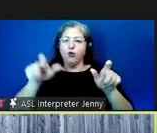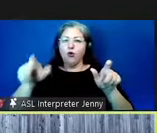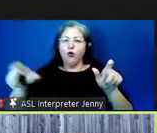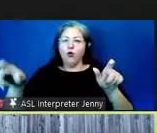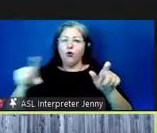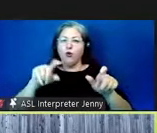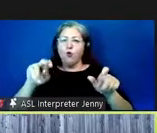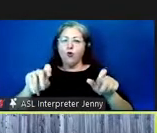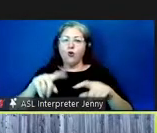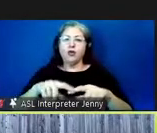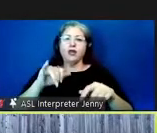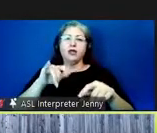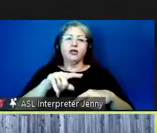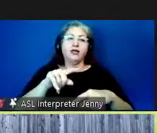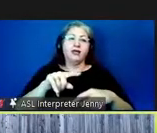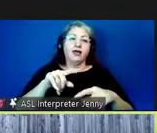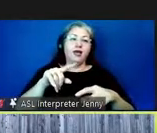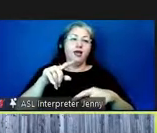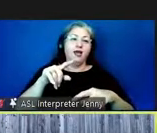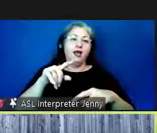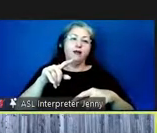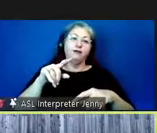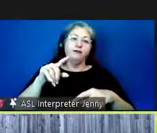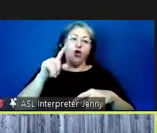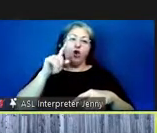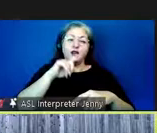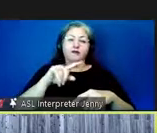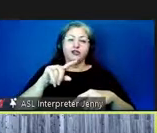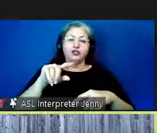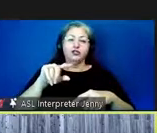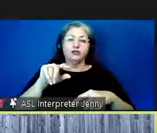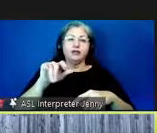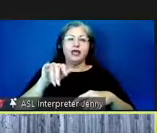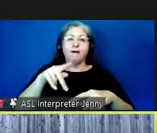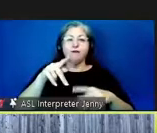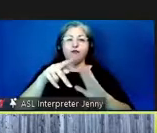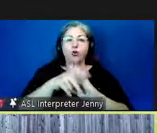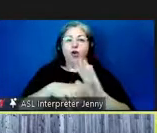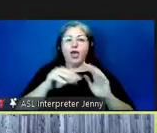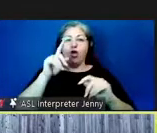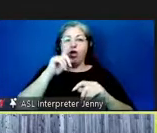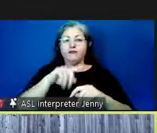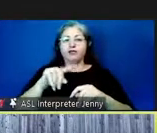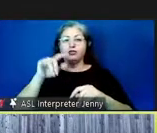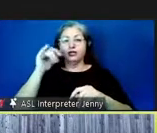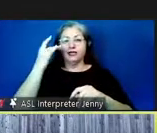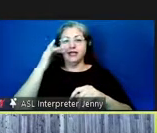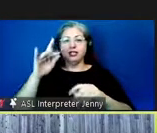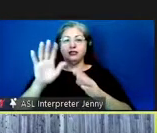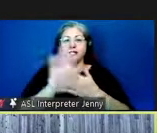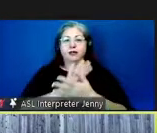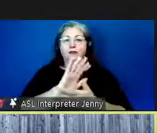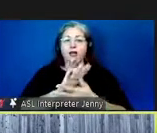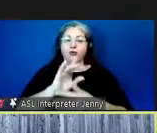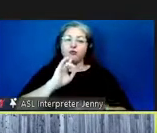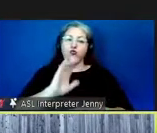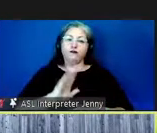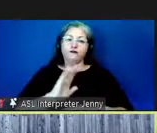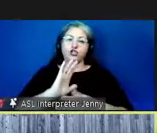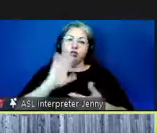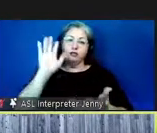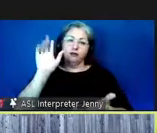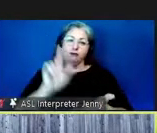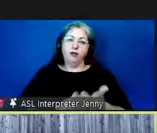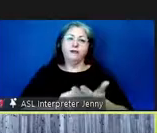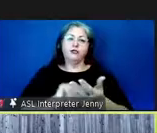and artificial intelligence position paper came out uh was officially published on july